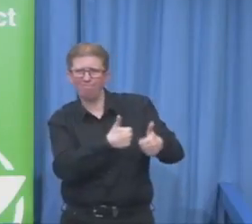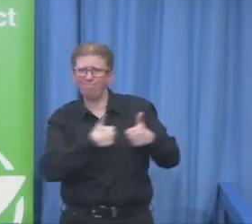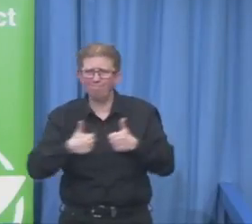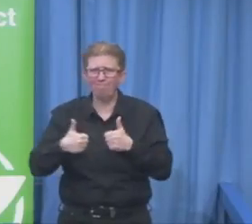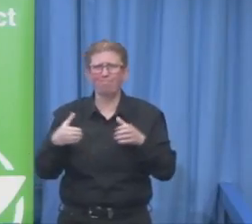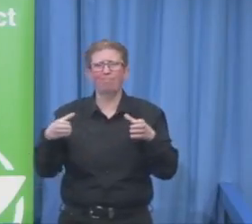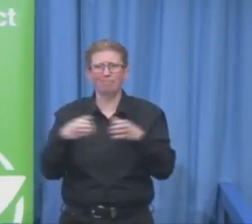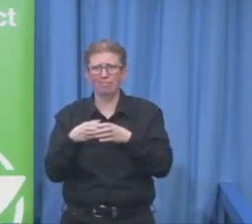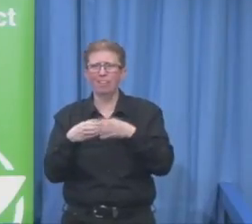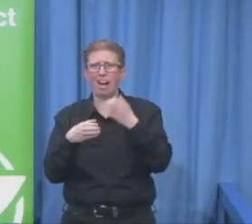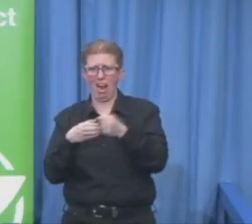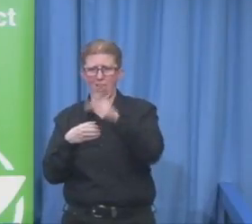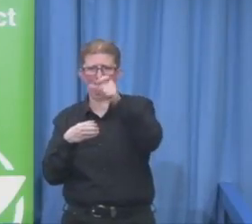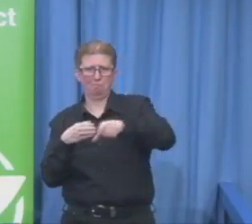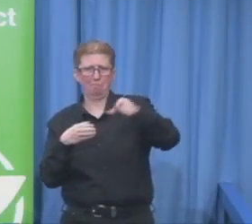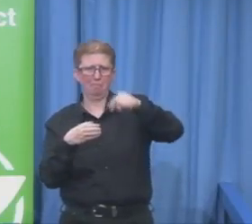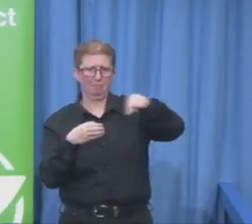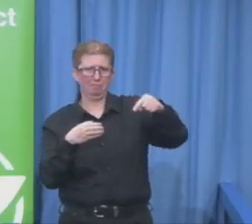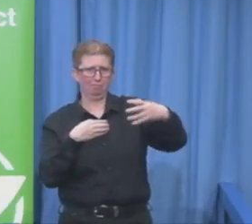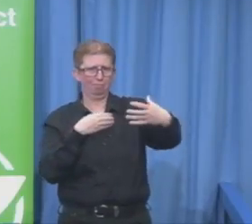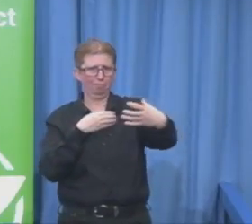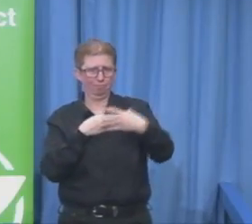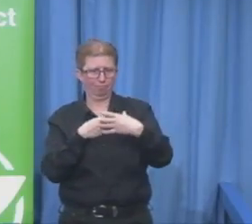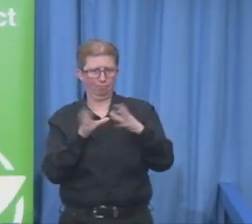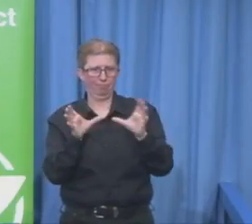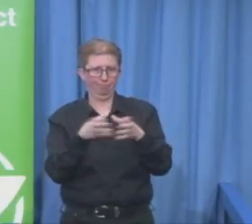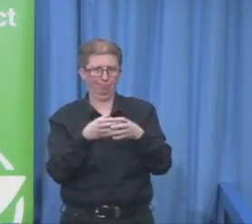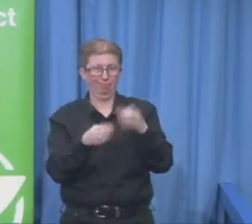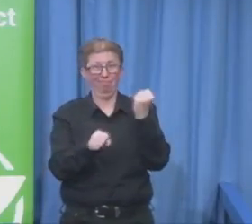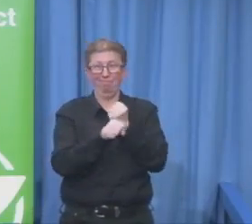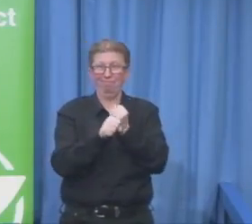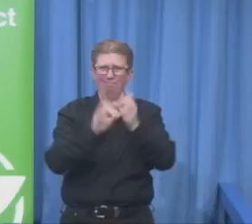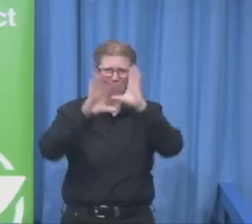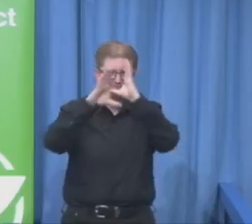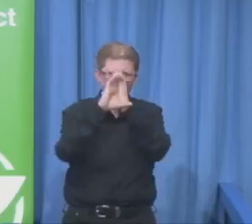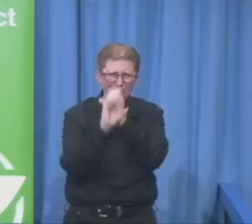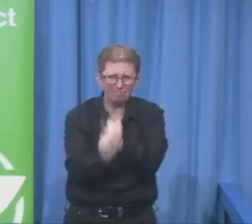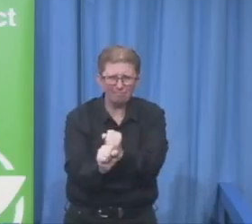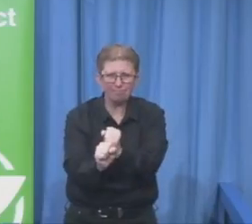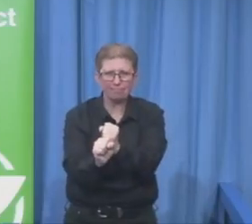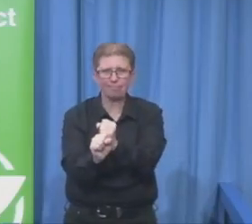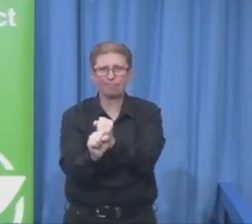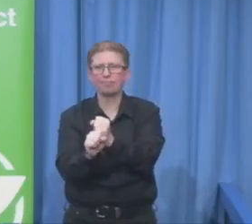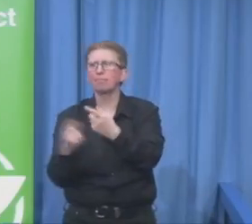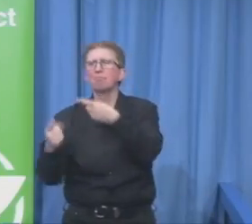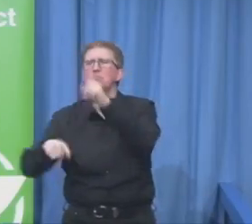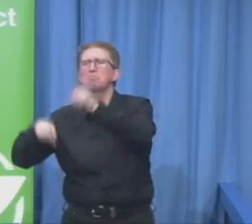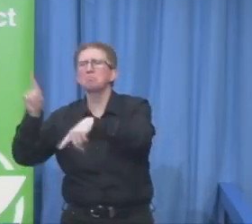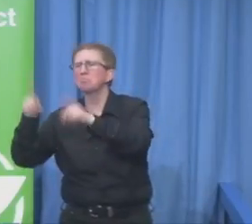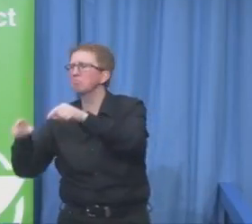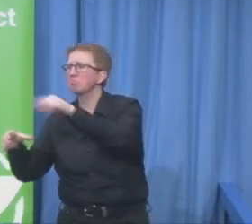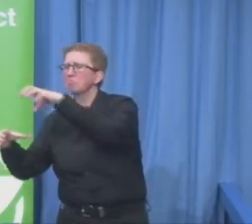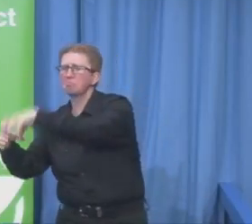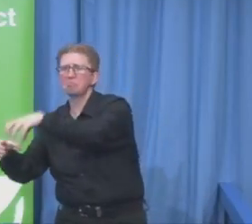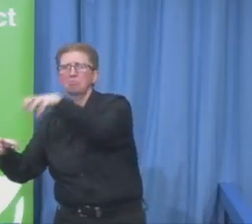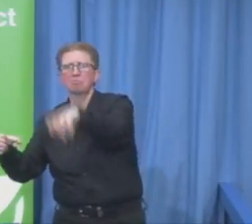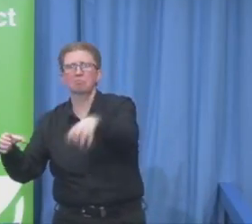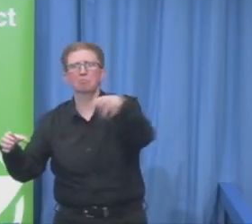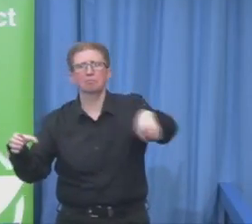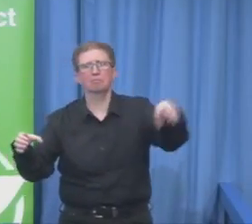working very much on various areas where people with intellectual disabilities